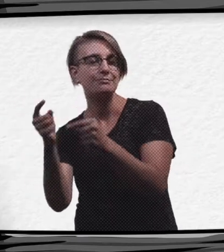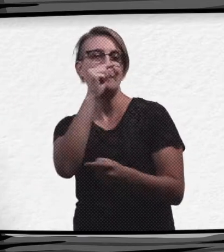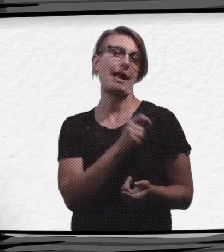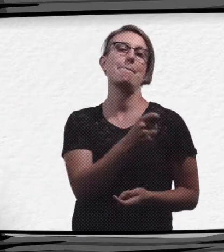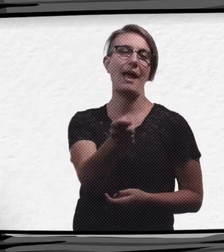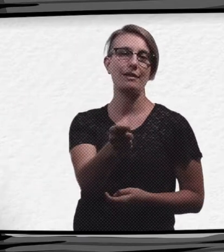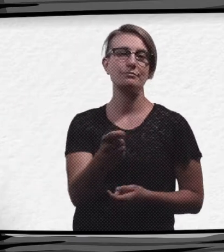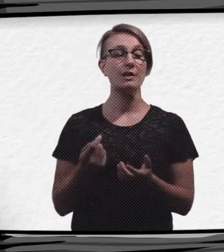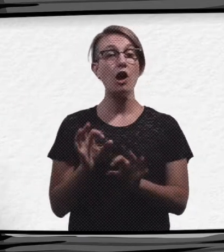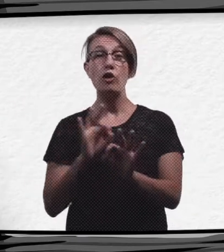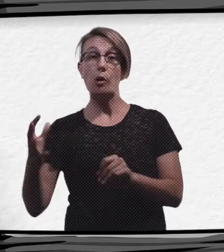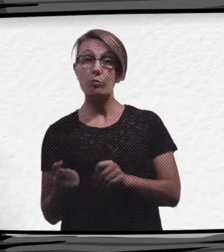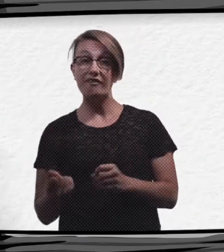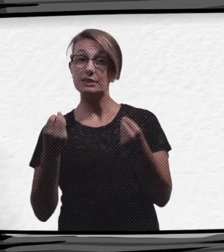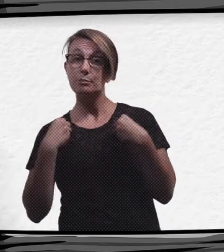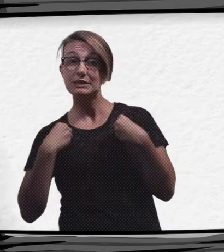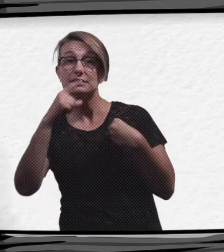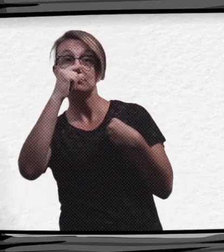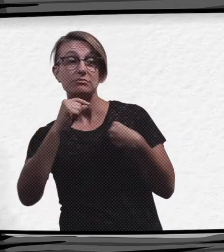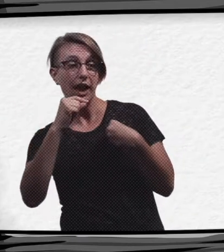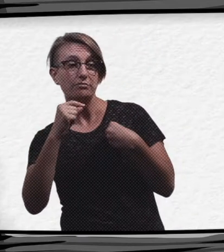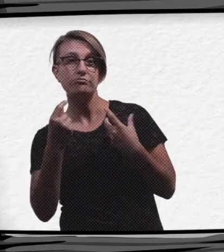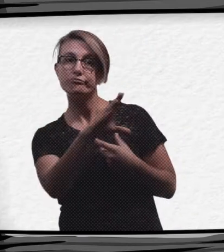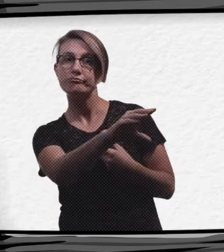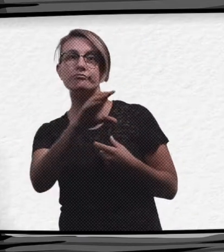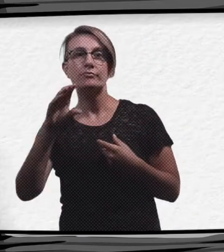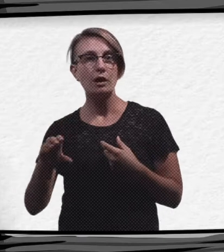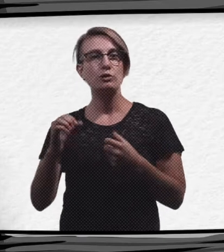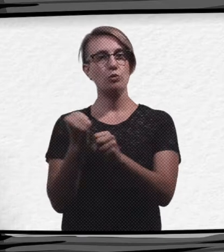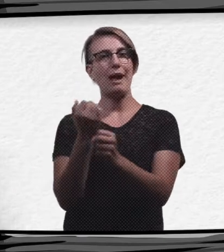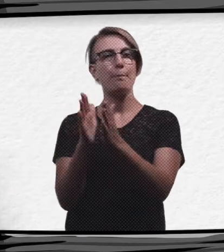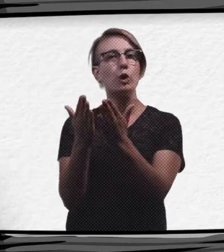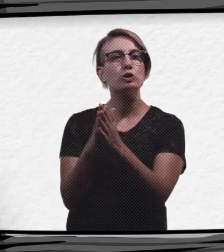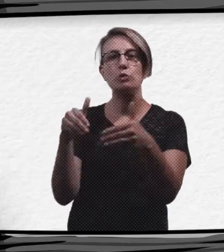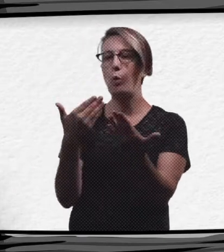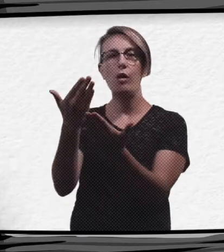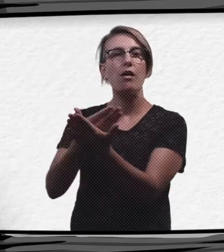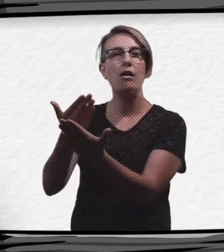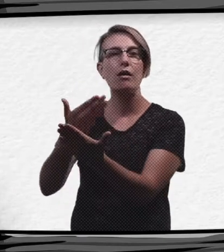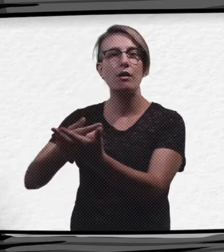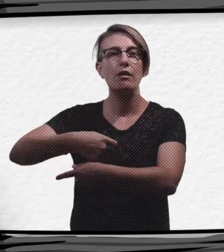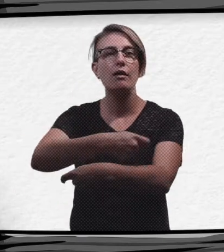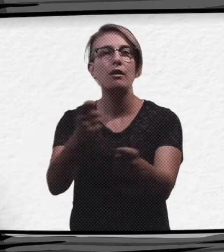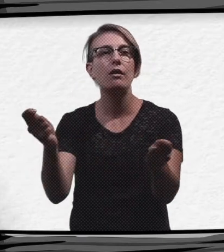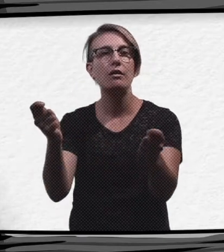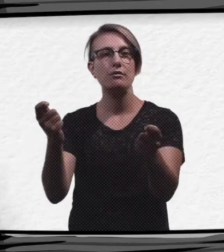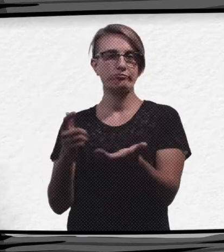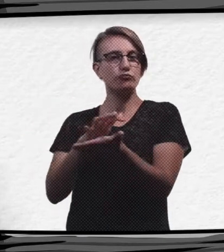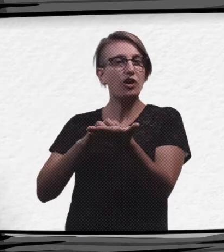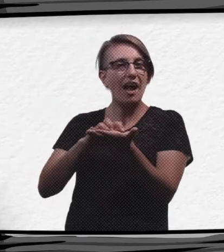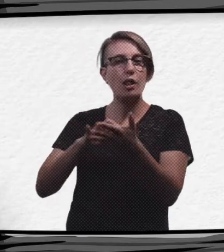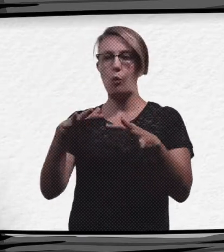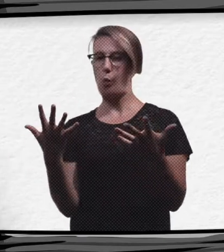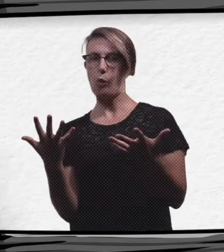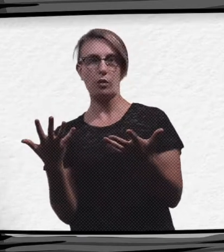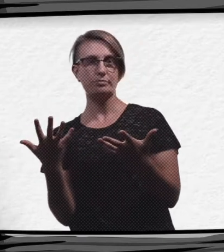braille on pamphlets. It'll create provision for political parties to provide full accessibility responsibility for all of